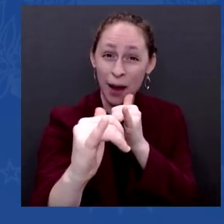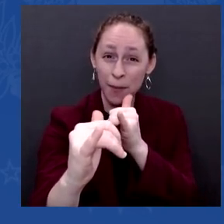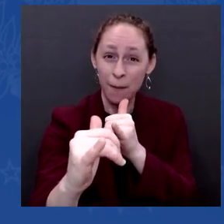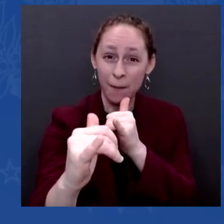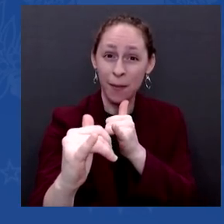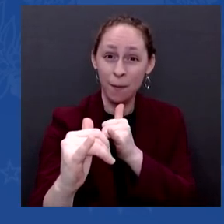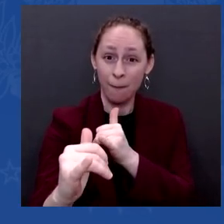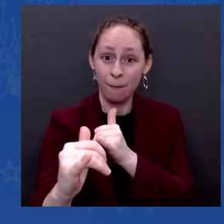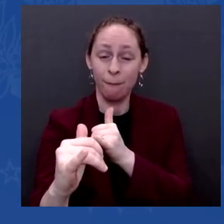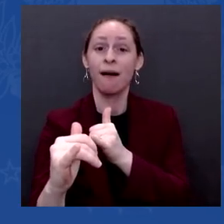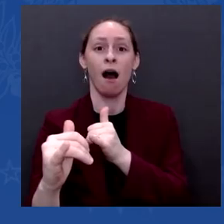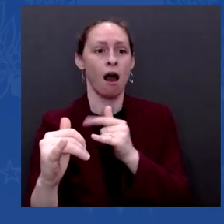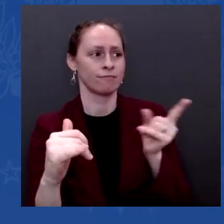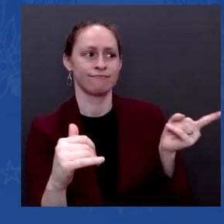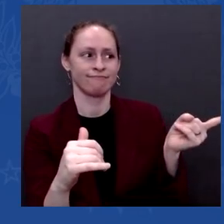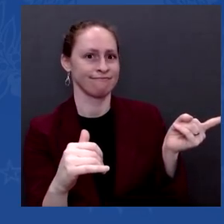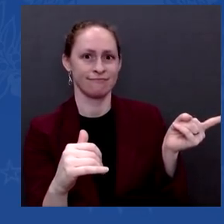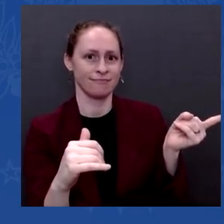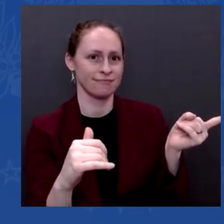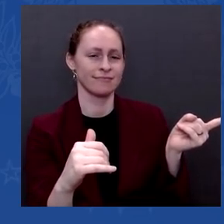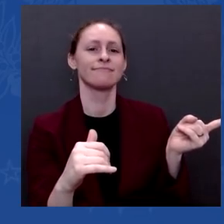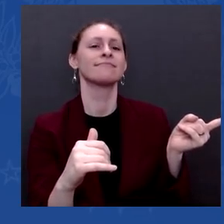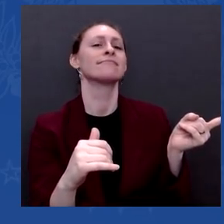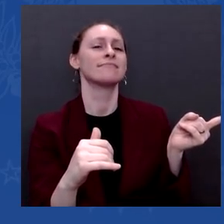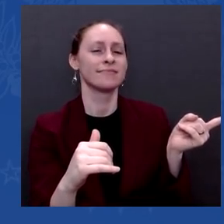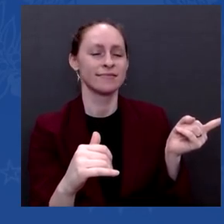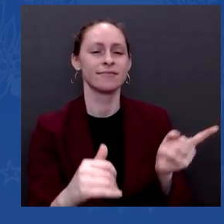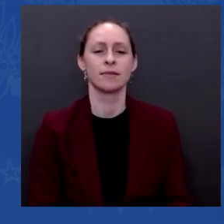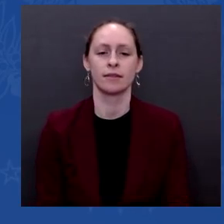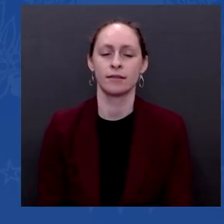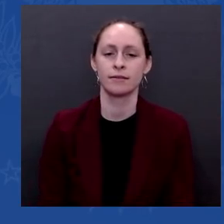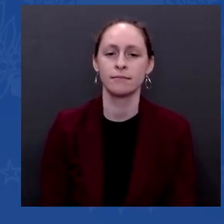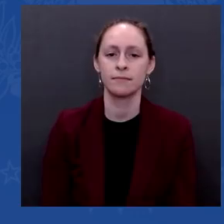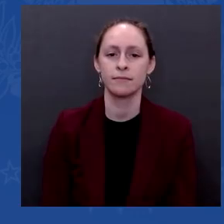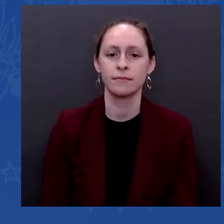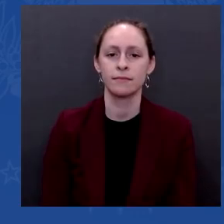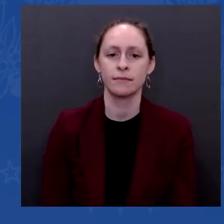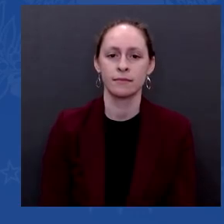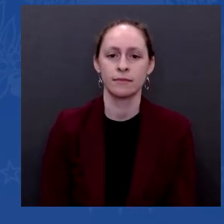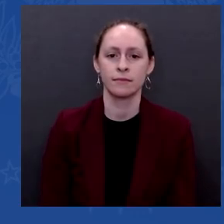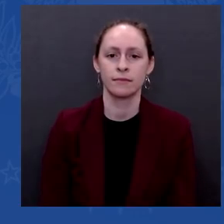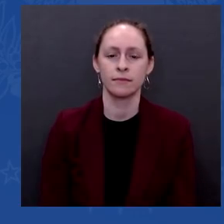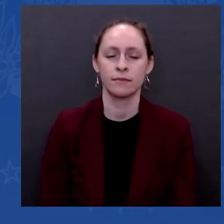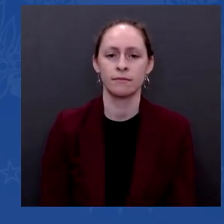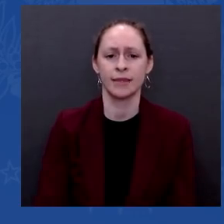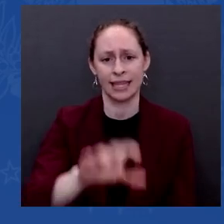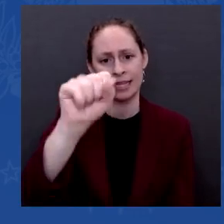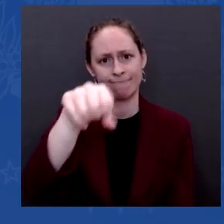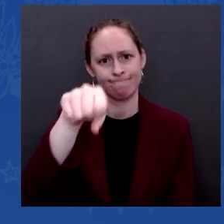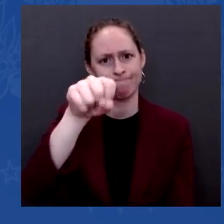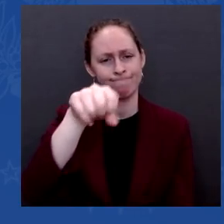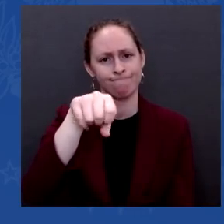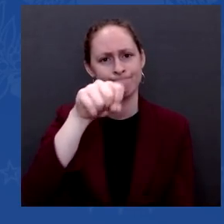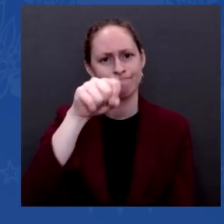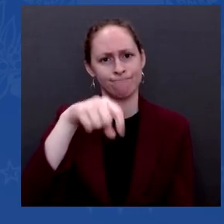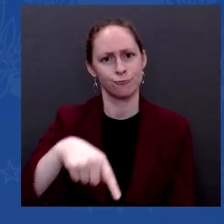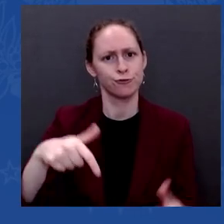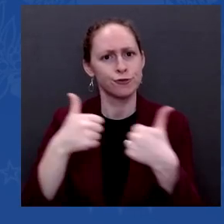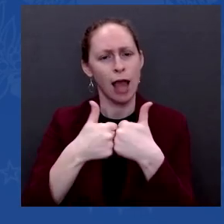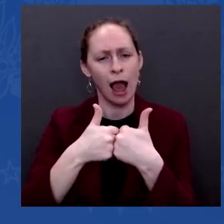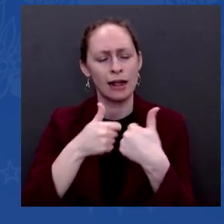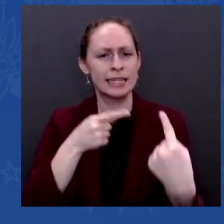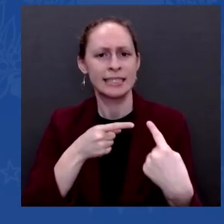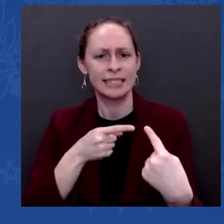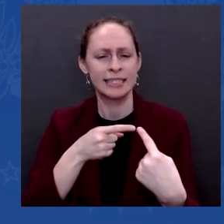And one of the ways to do this is to make sure we make the contrast as clear as we can. And one of the things